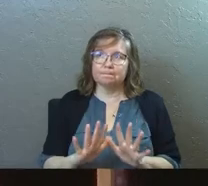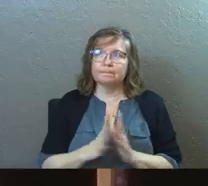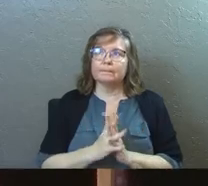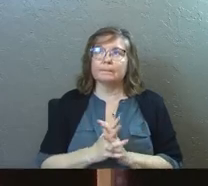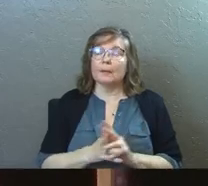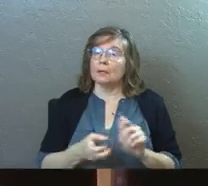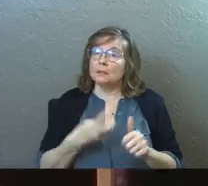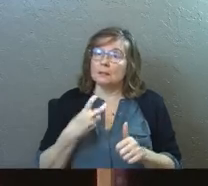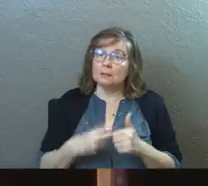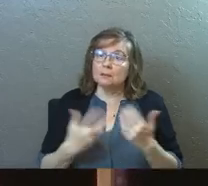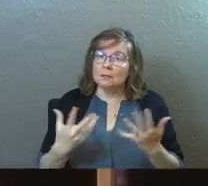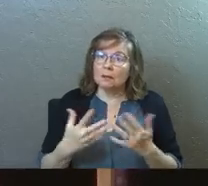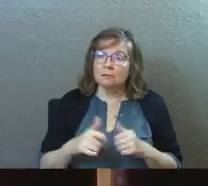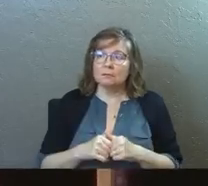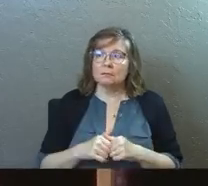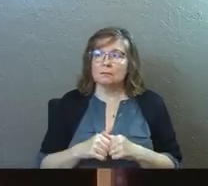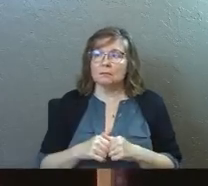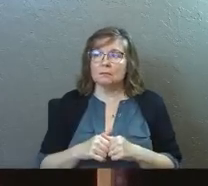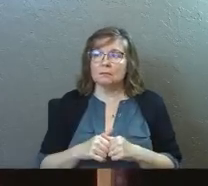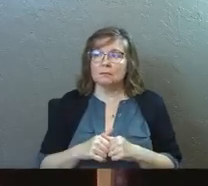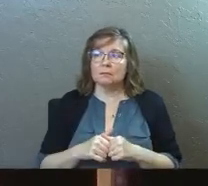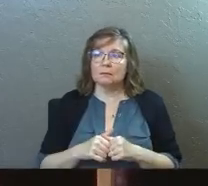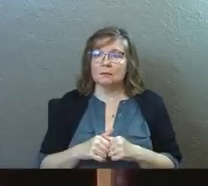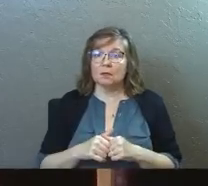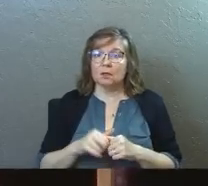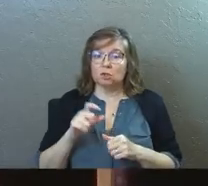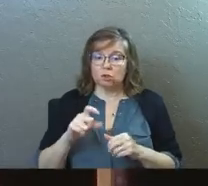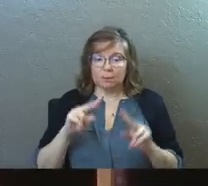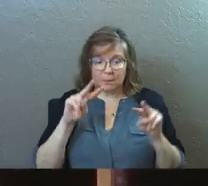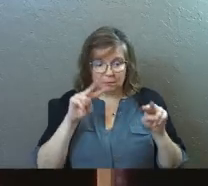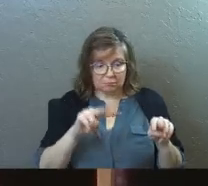What can be tough is they can take their eyes off the people.